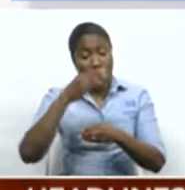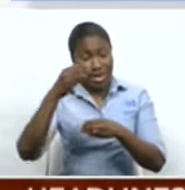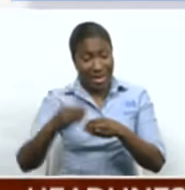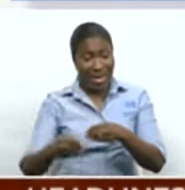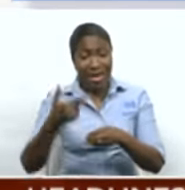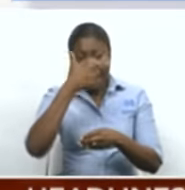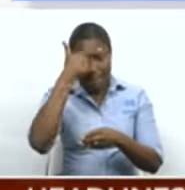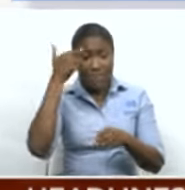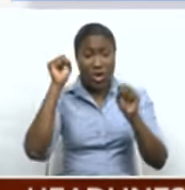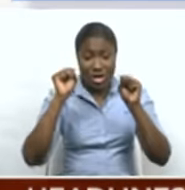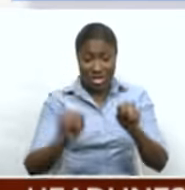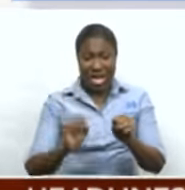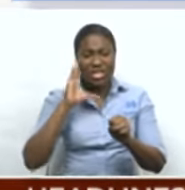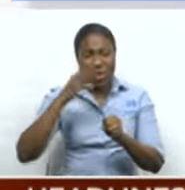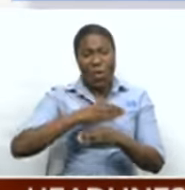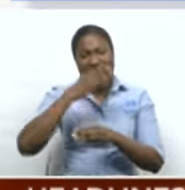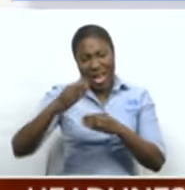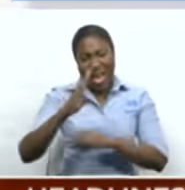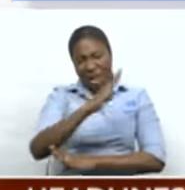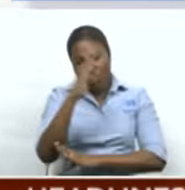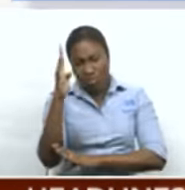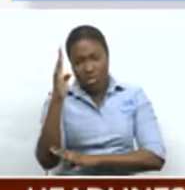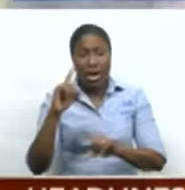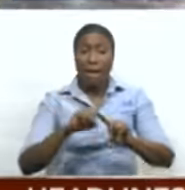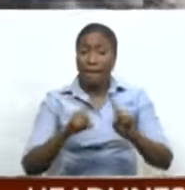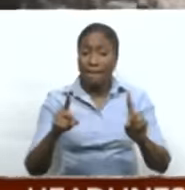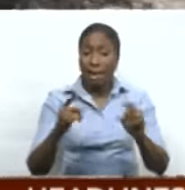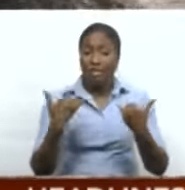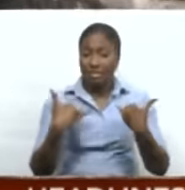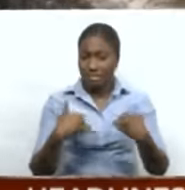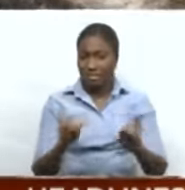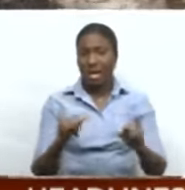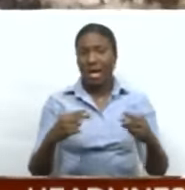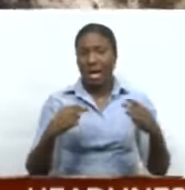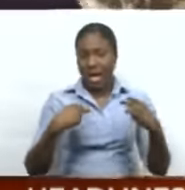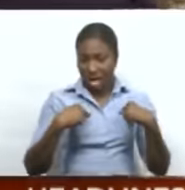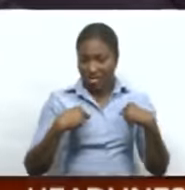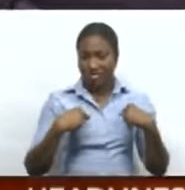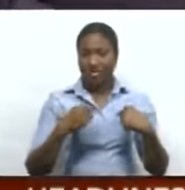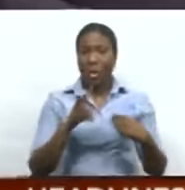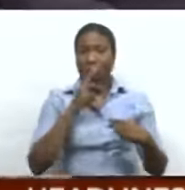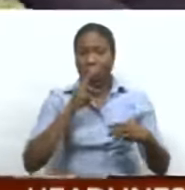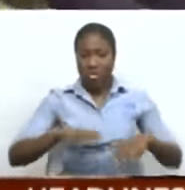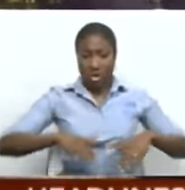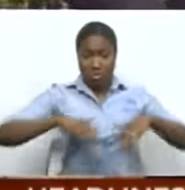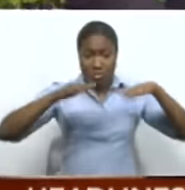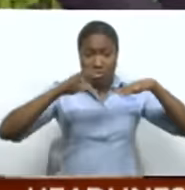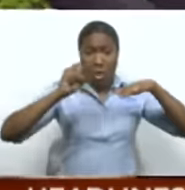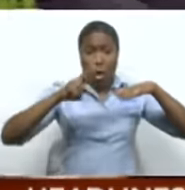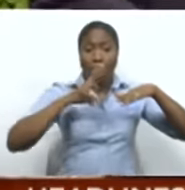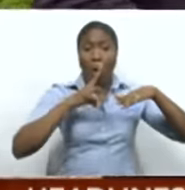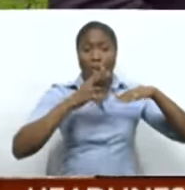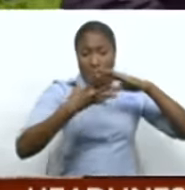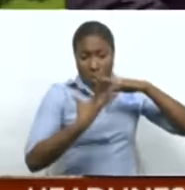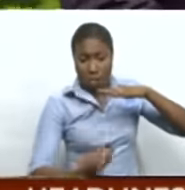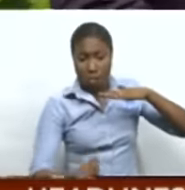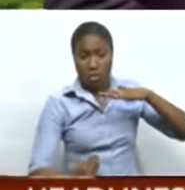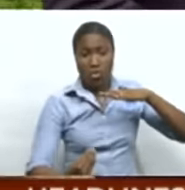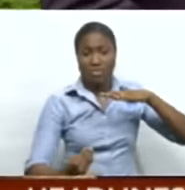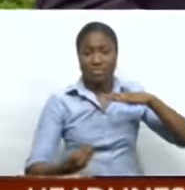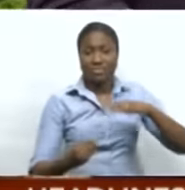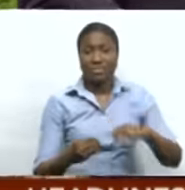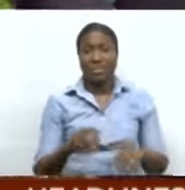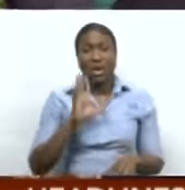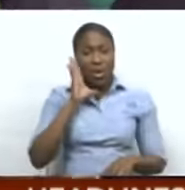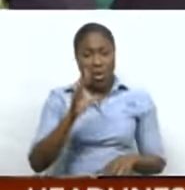even though this alert will end as the swell subsides, we will still be dealing with spring tides that continue into next week. With waves slight